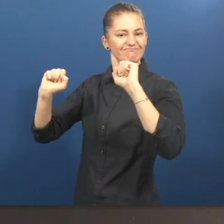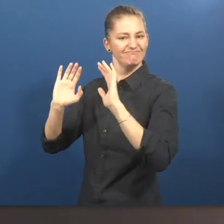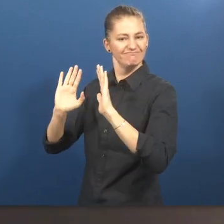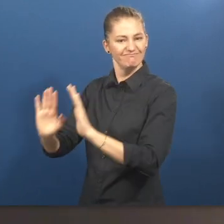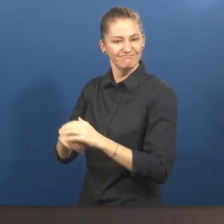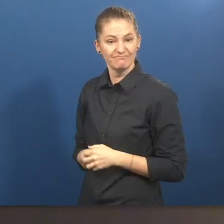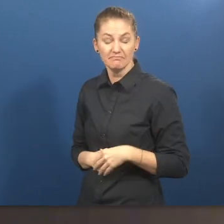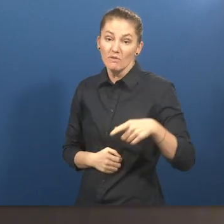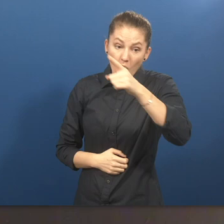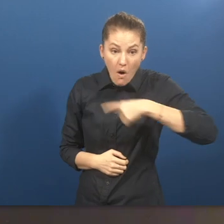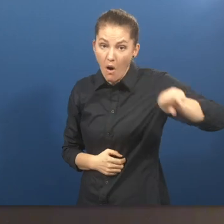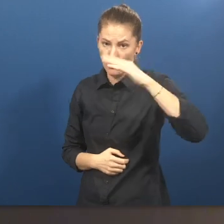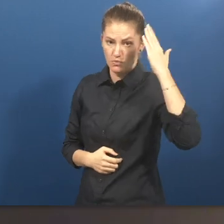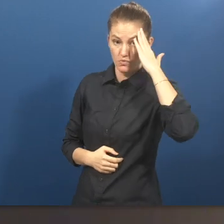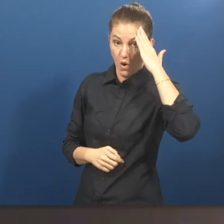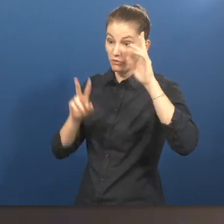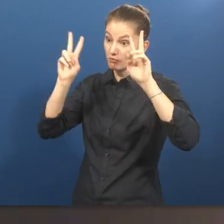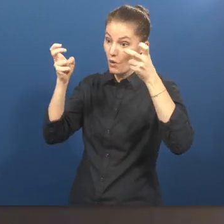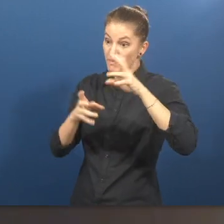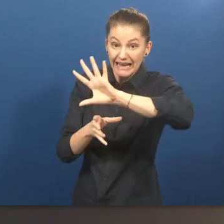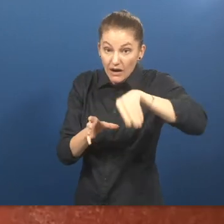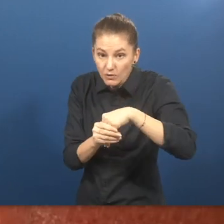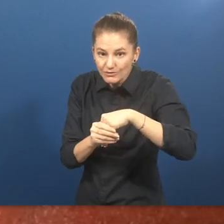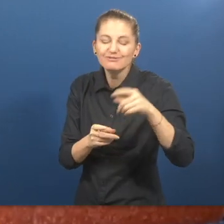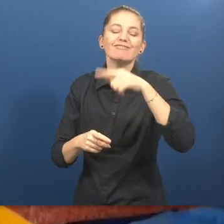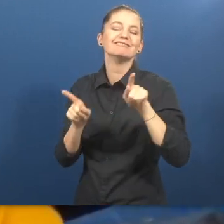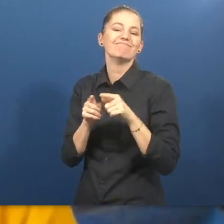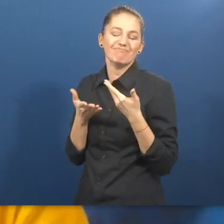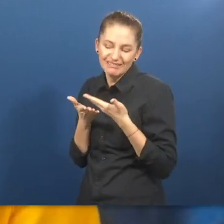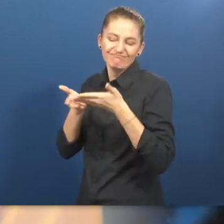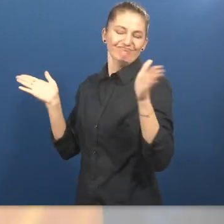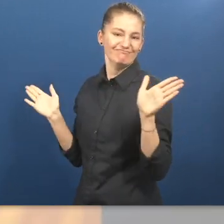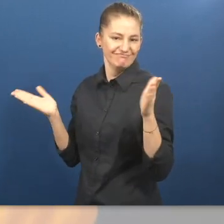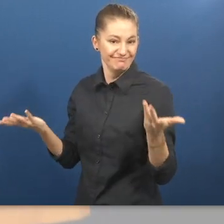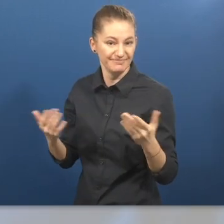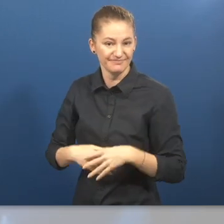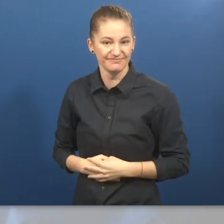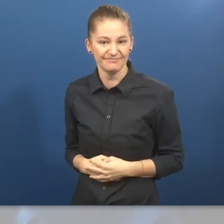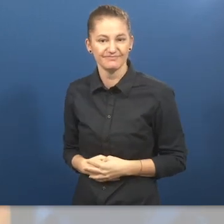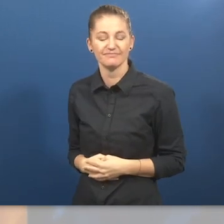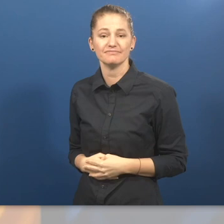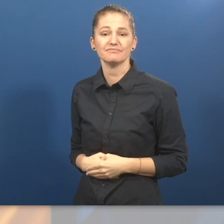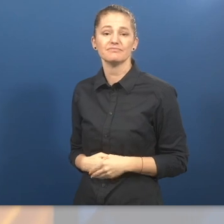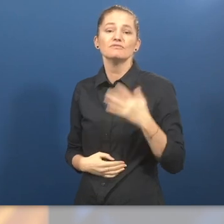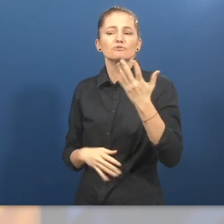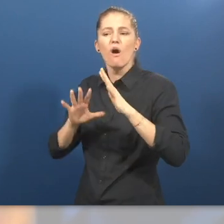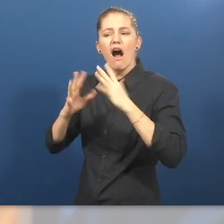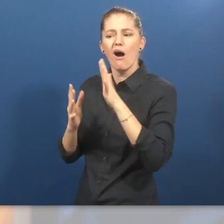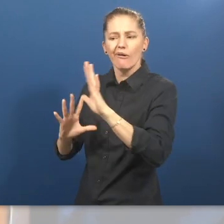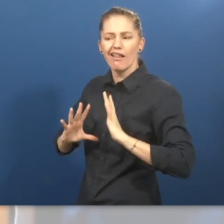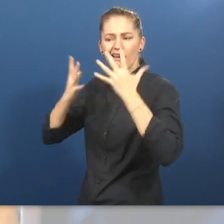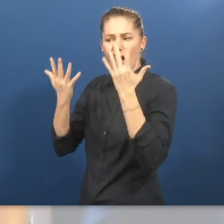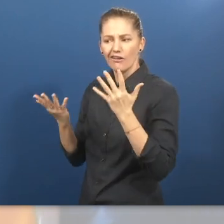or are open to being aware about inclusion. How did this solution change your life?